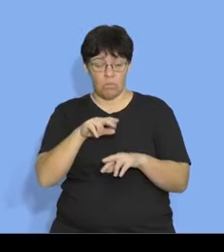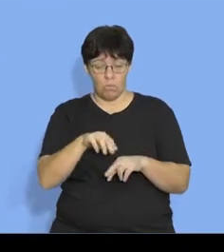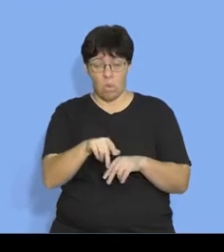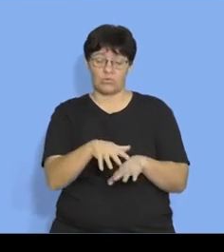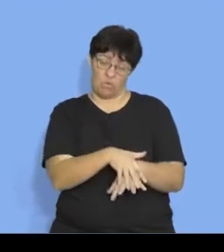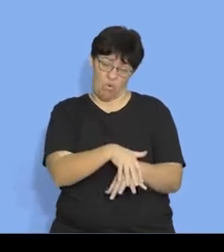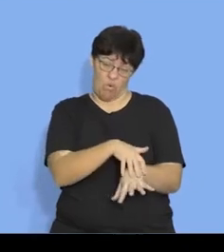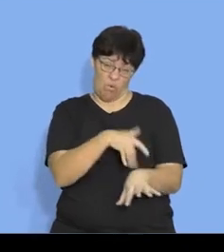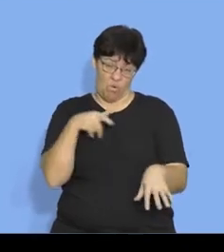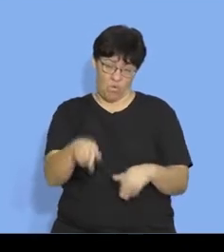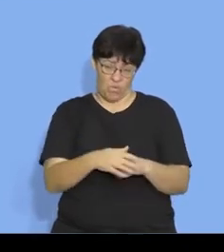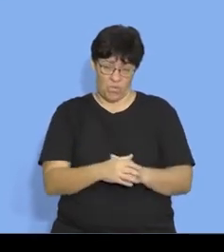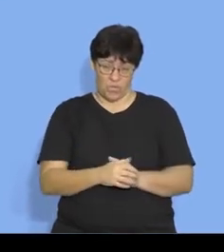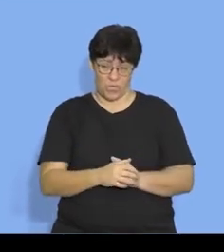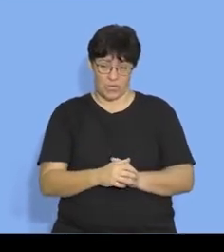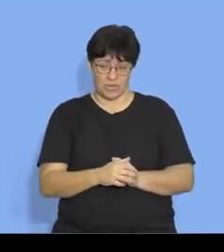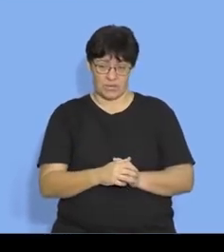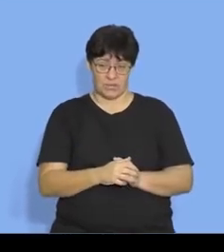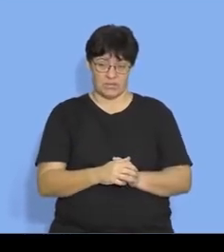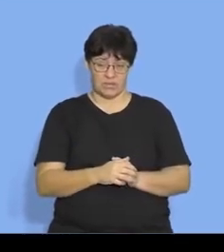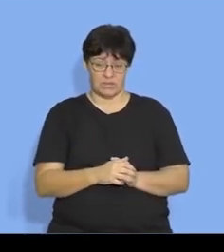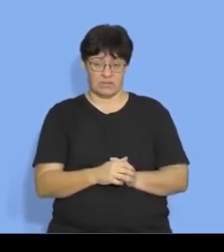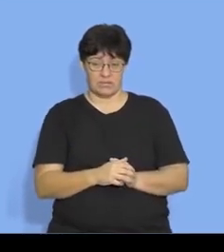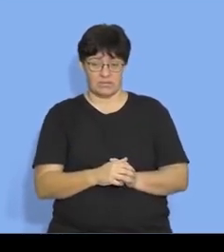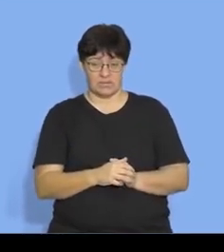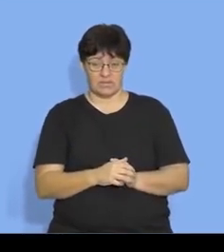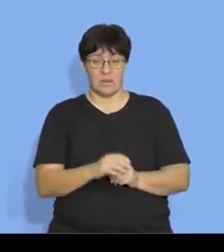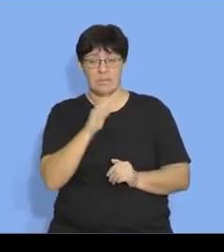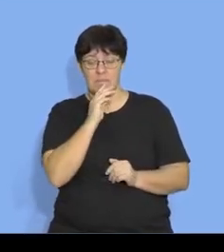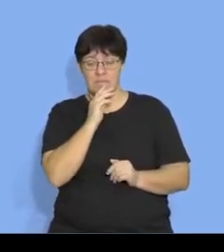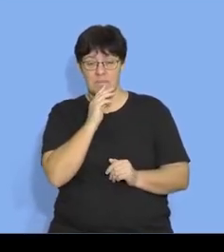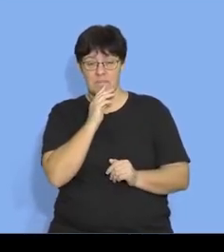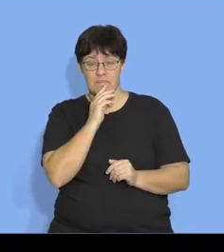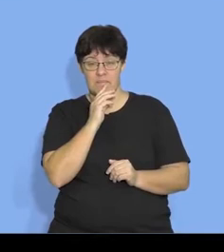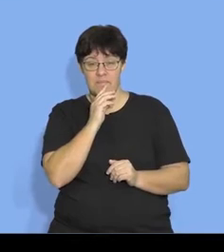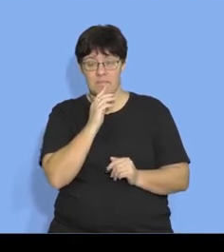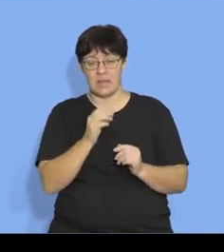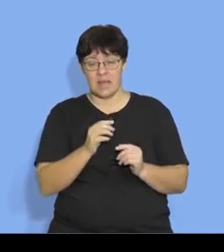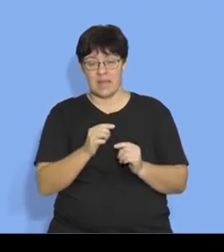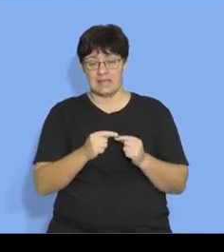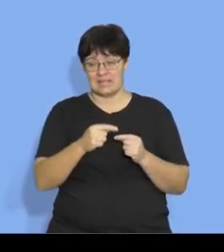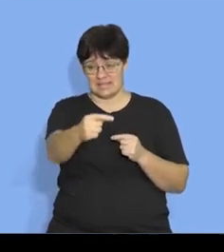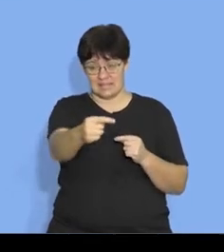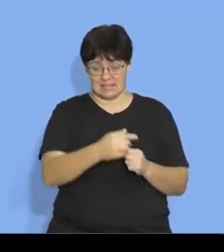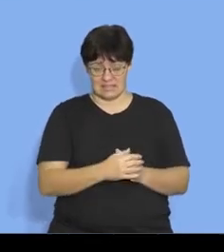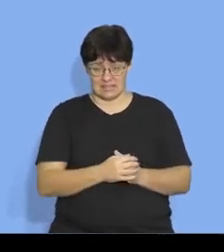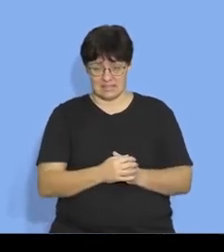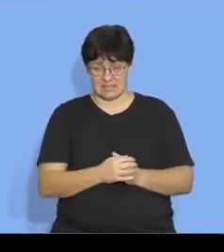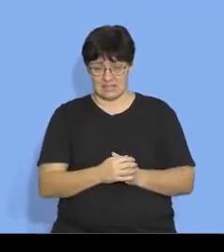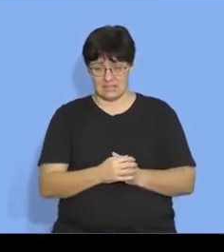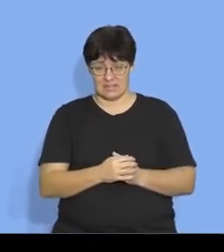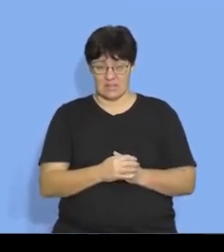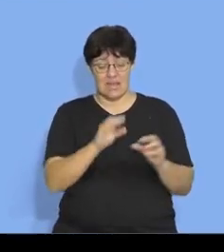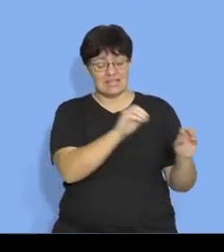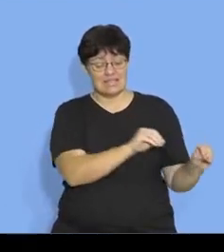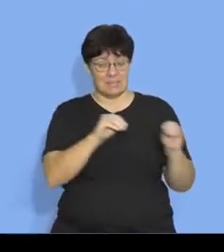the way um but this is a distance okay this this red one